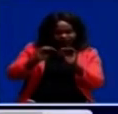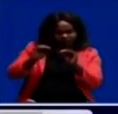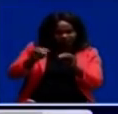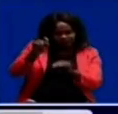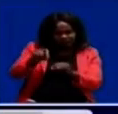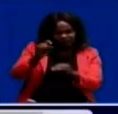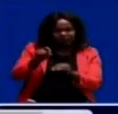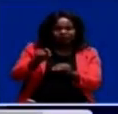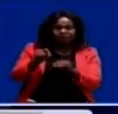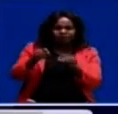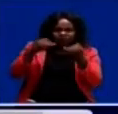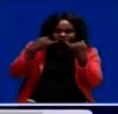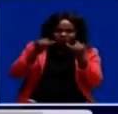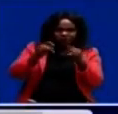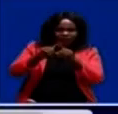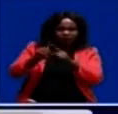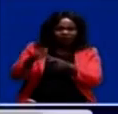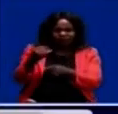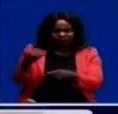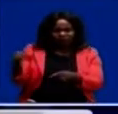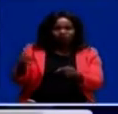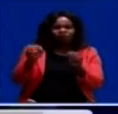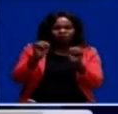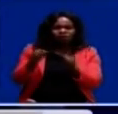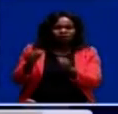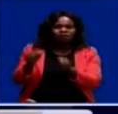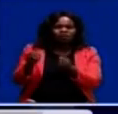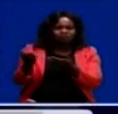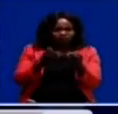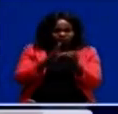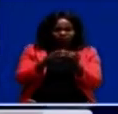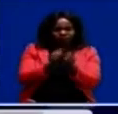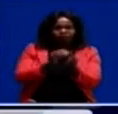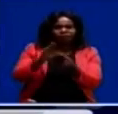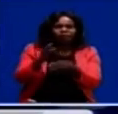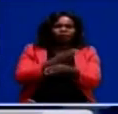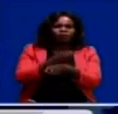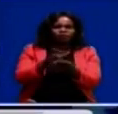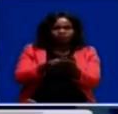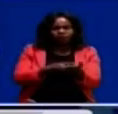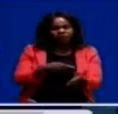need to be well-informed on various issues that can affect their businesses. Here's a report.